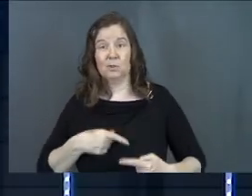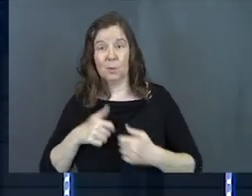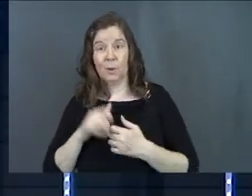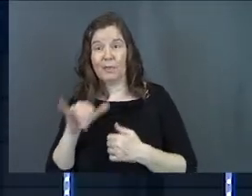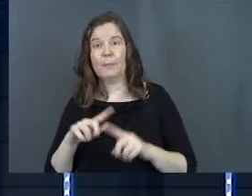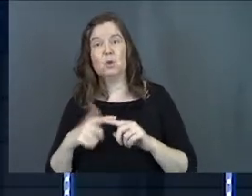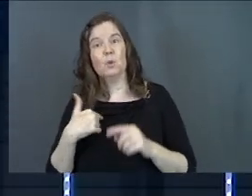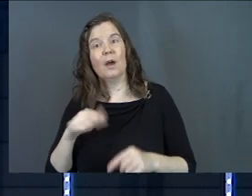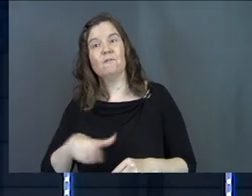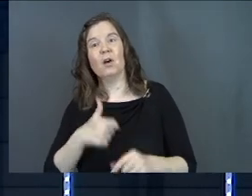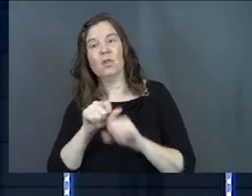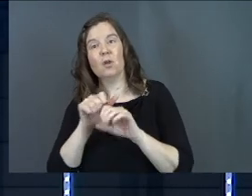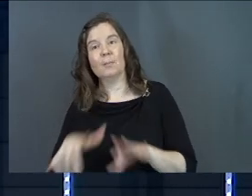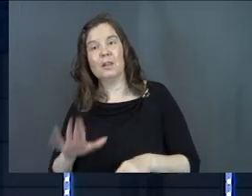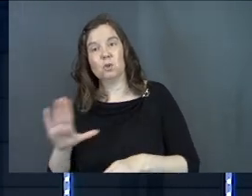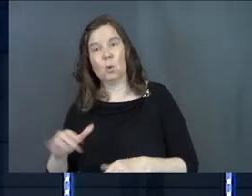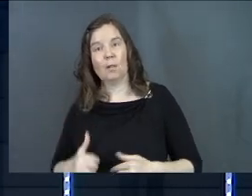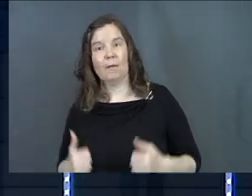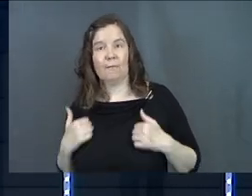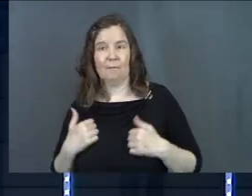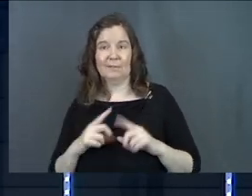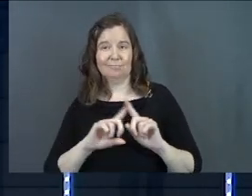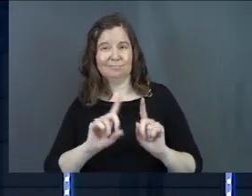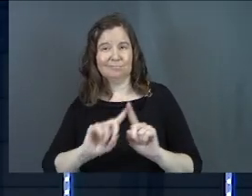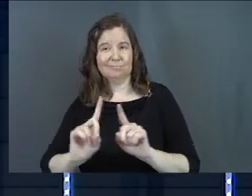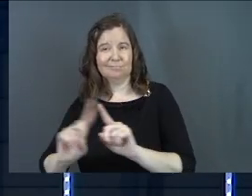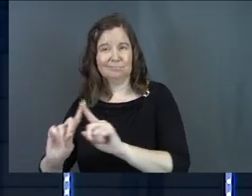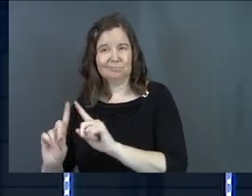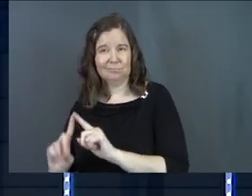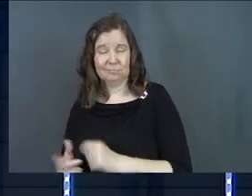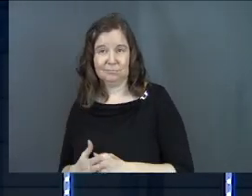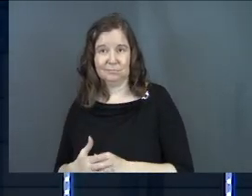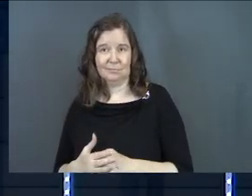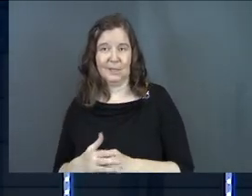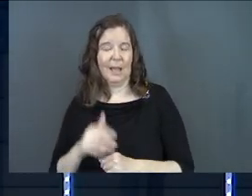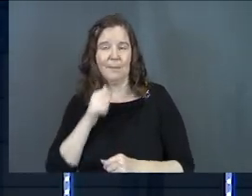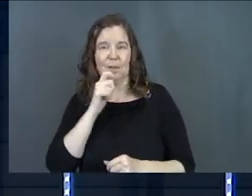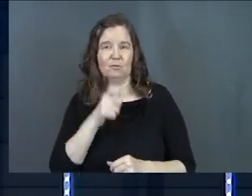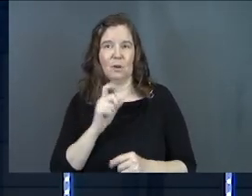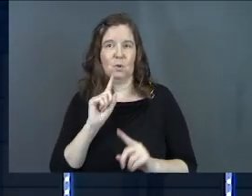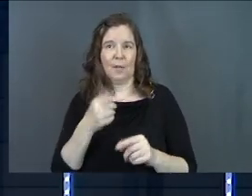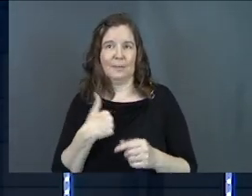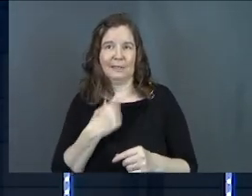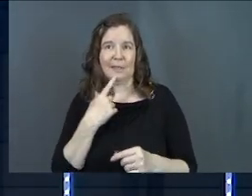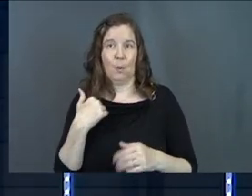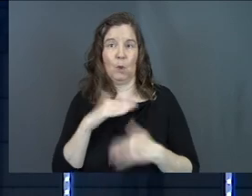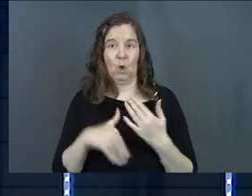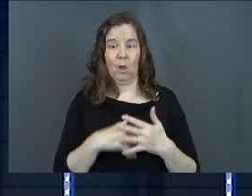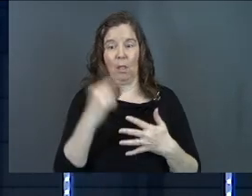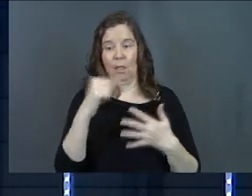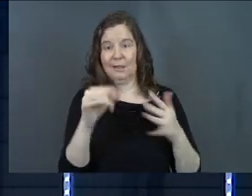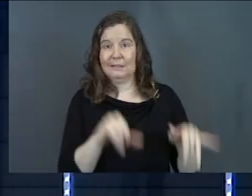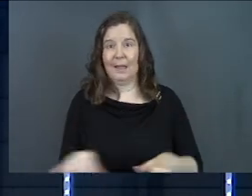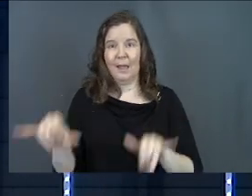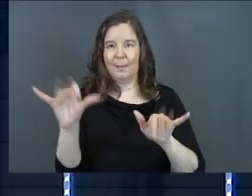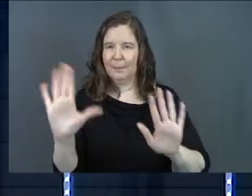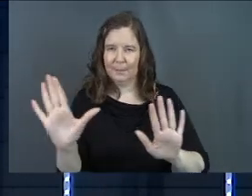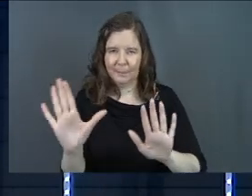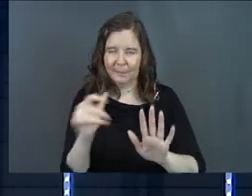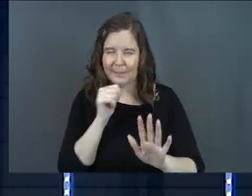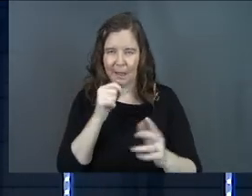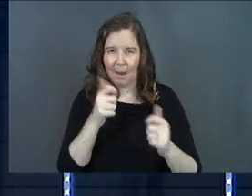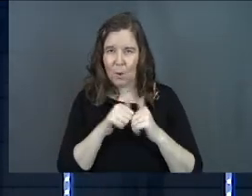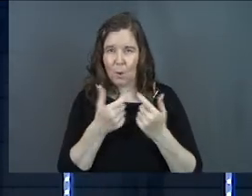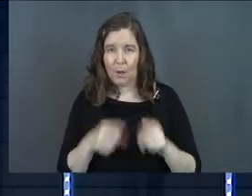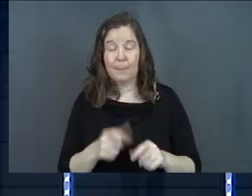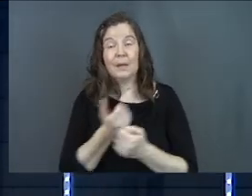struggling with that, but you've got other blessings that are in your life. Right? I'm not trying to come in here and say we've all got the same things. That's not the way